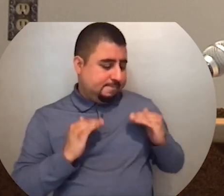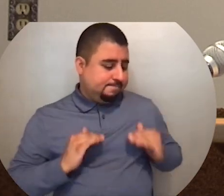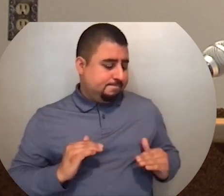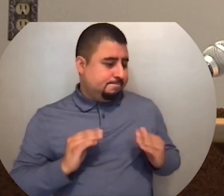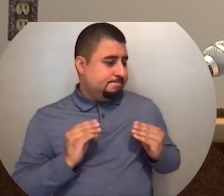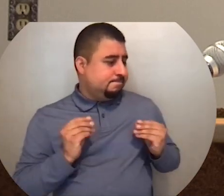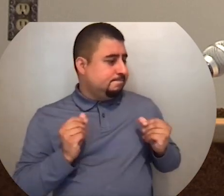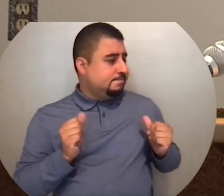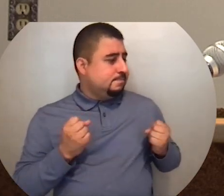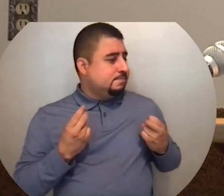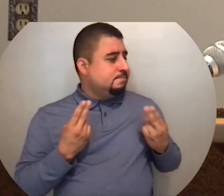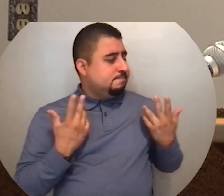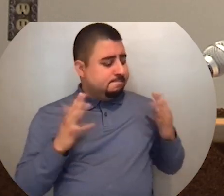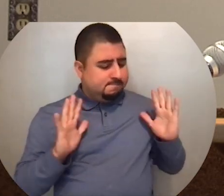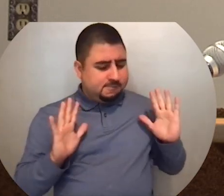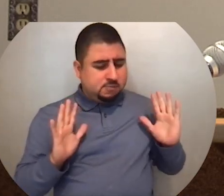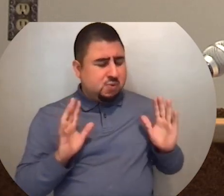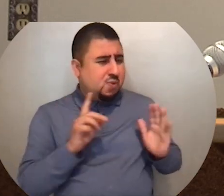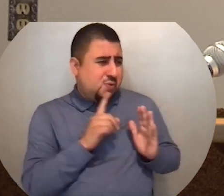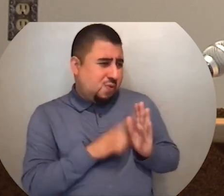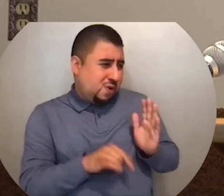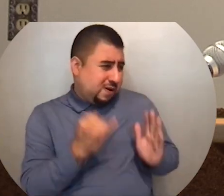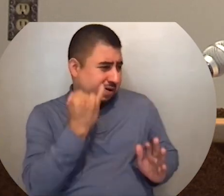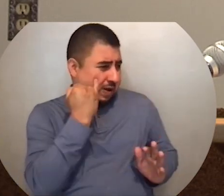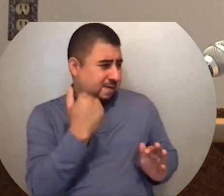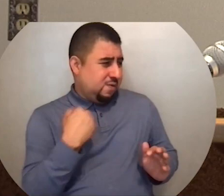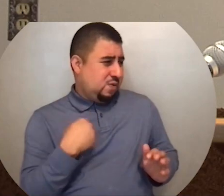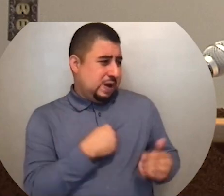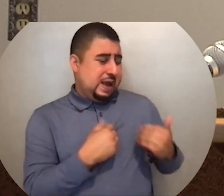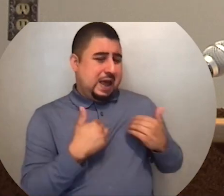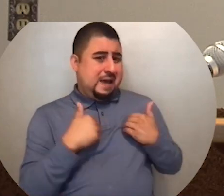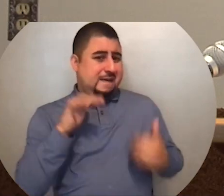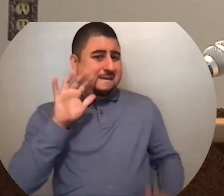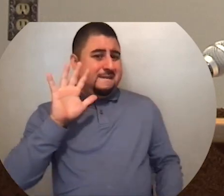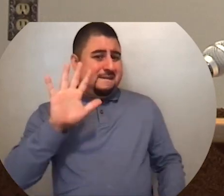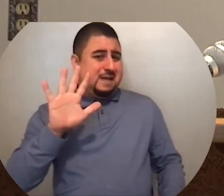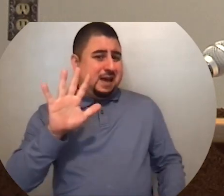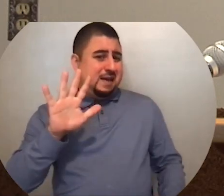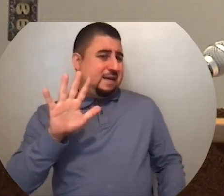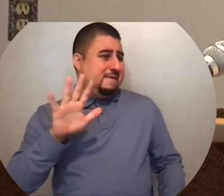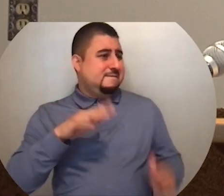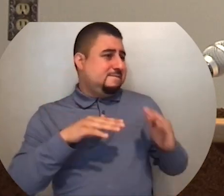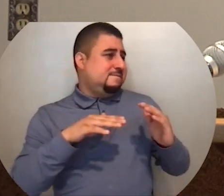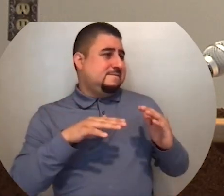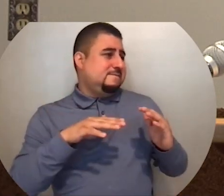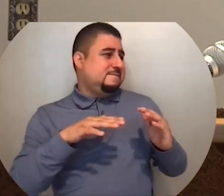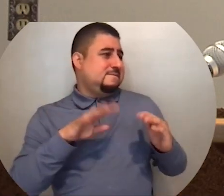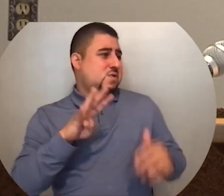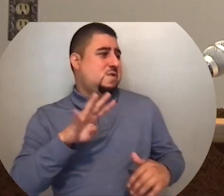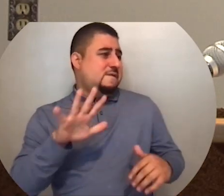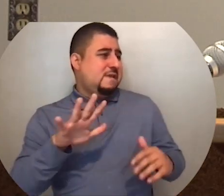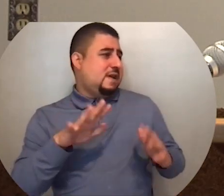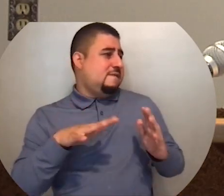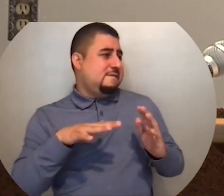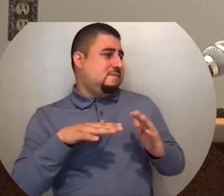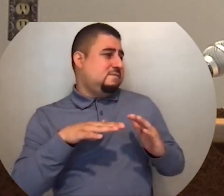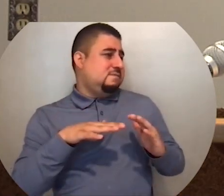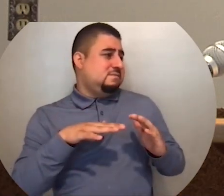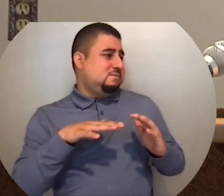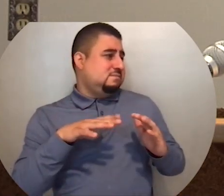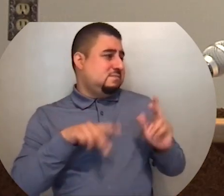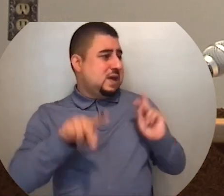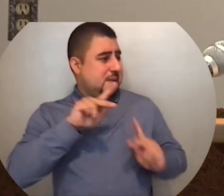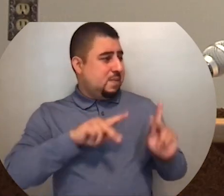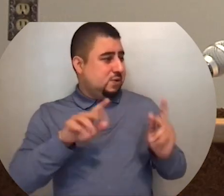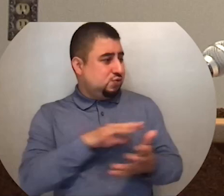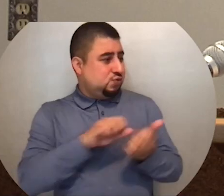and ashes. What if there are five less than fifty innocent people? Will you destroy